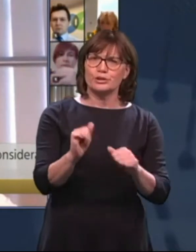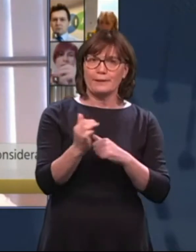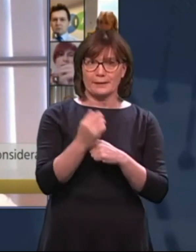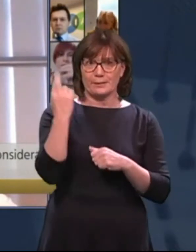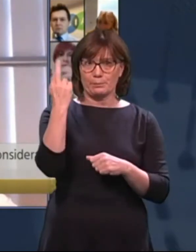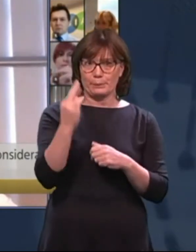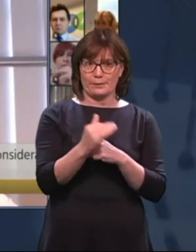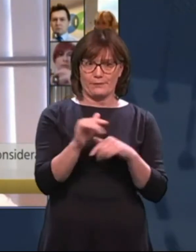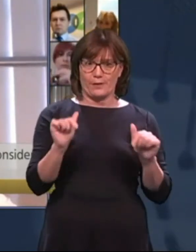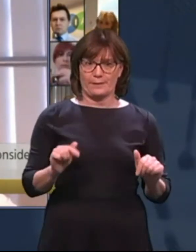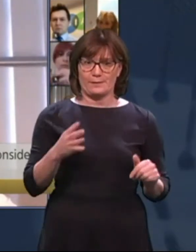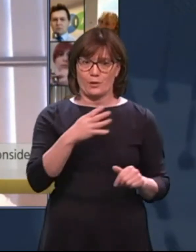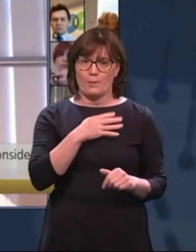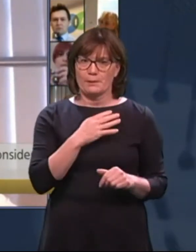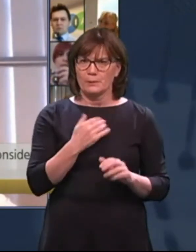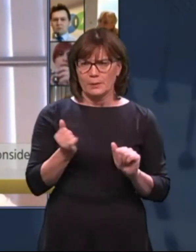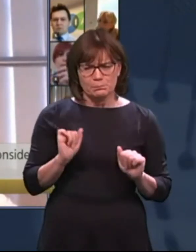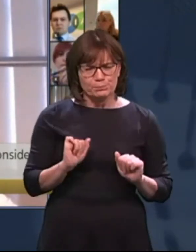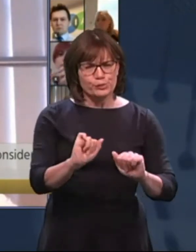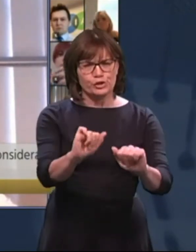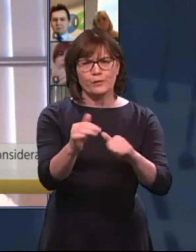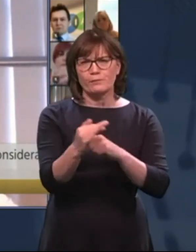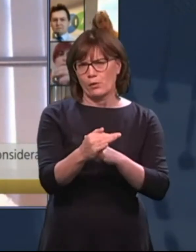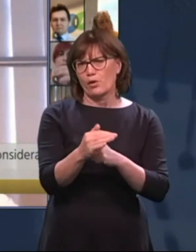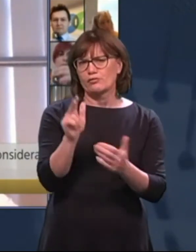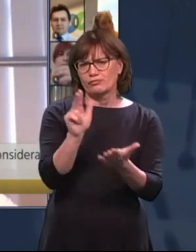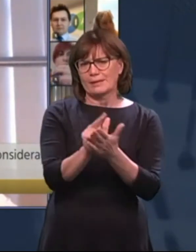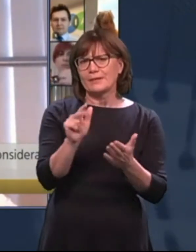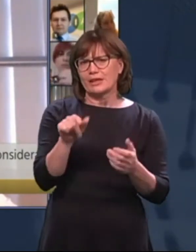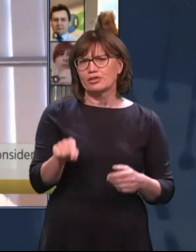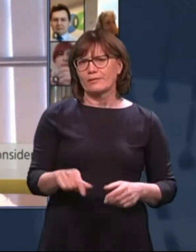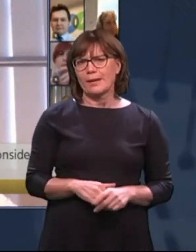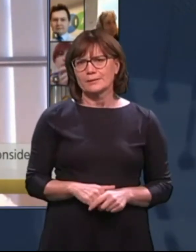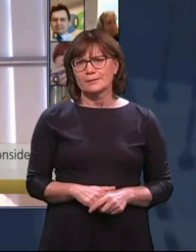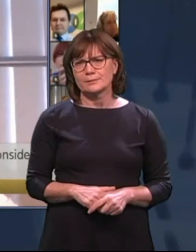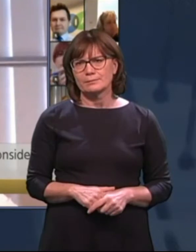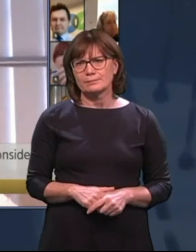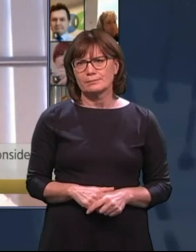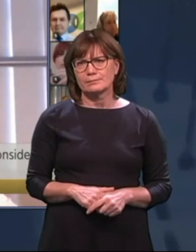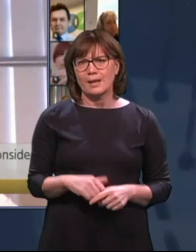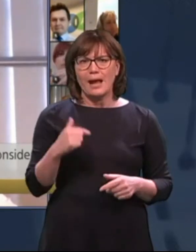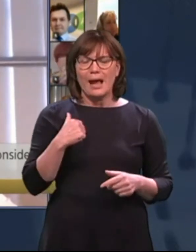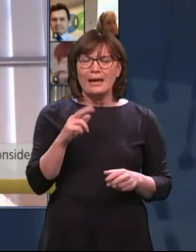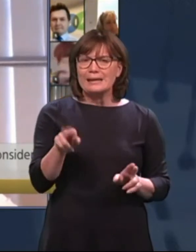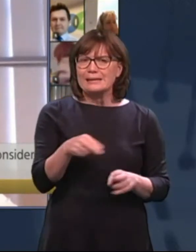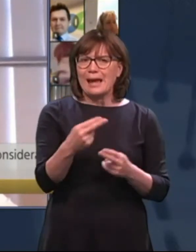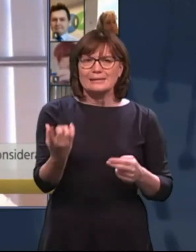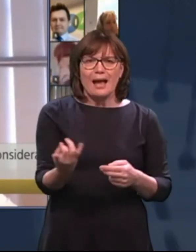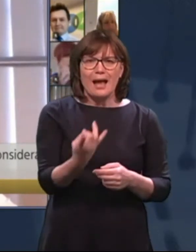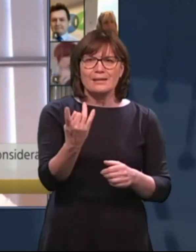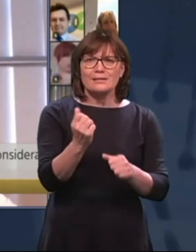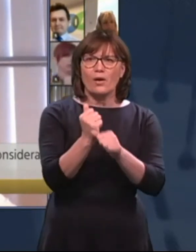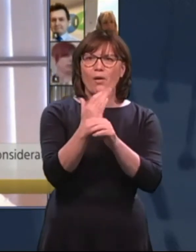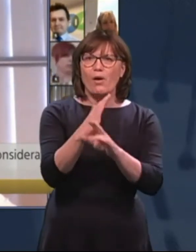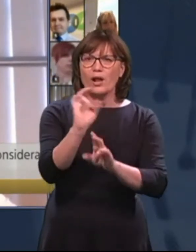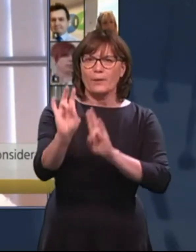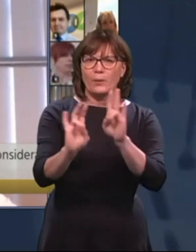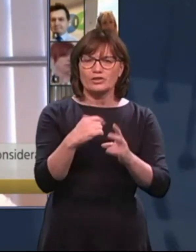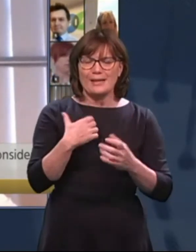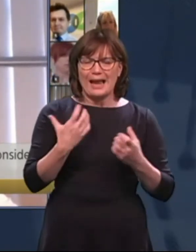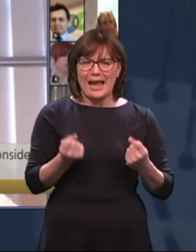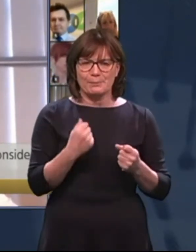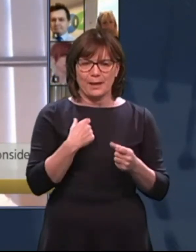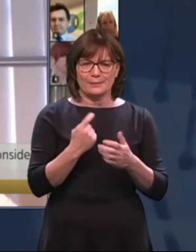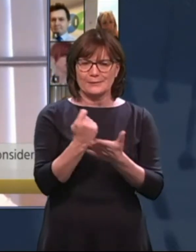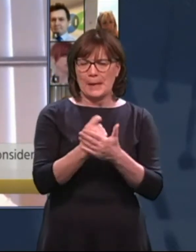and we'll keep pushing for that. Unfortunately, I can't ask all the questions I have due to time constraints, so I'm just going to ask a